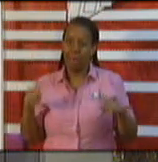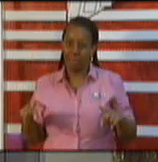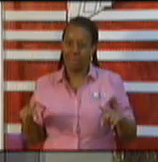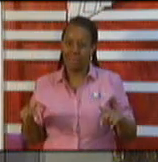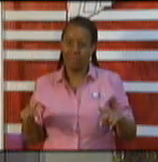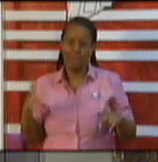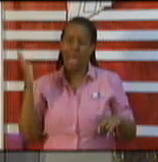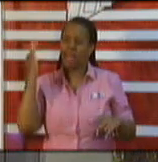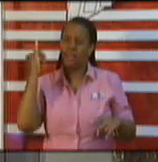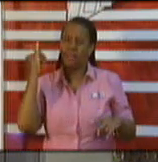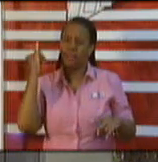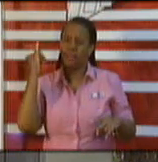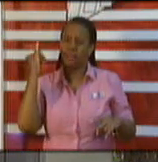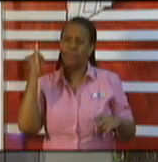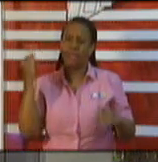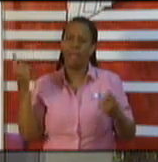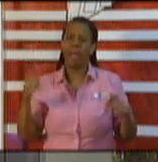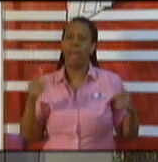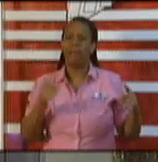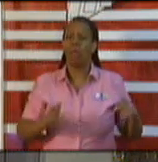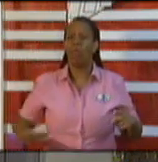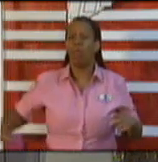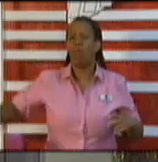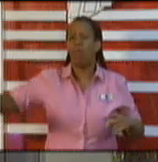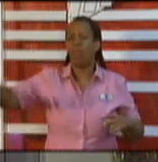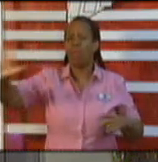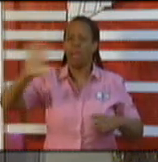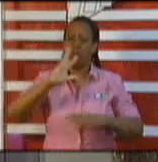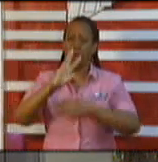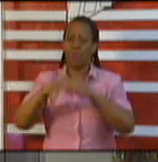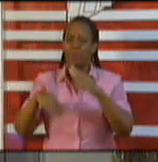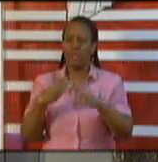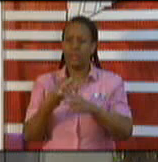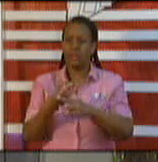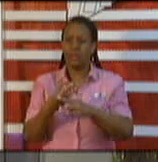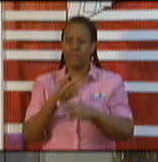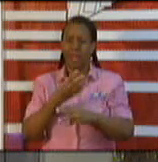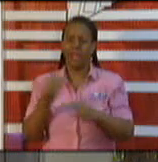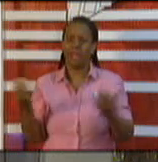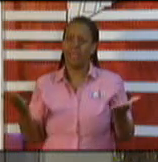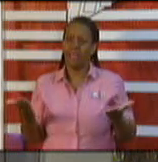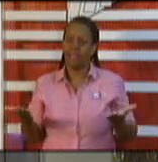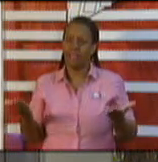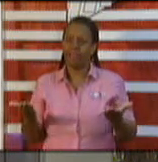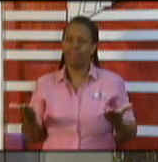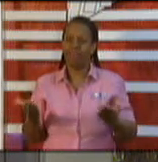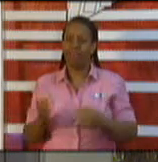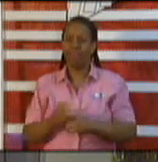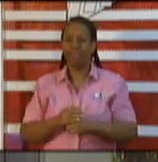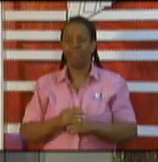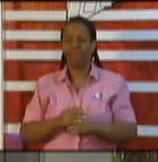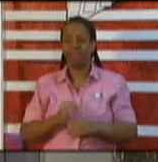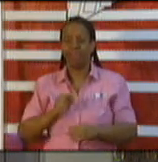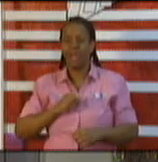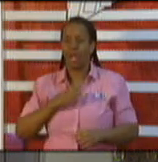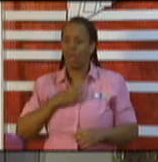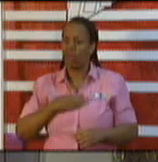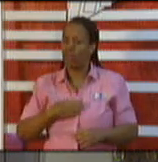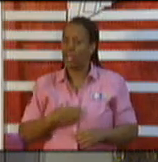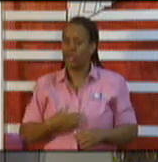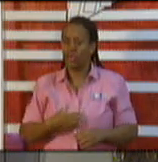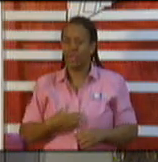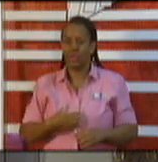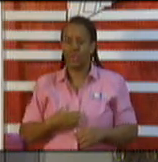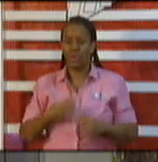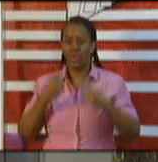worldwide and locally. I wish I did not have to tell the country that the